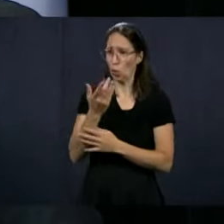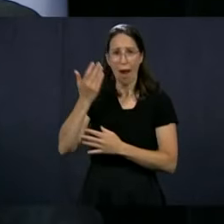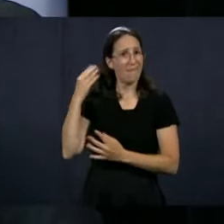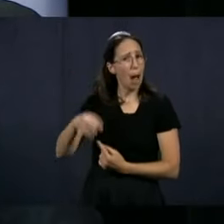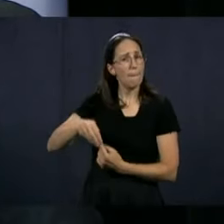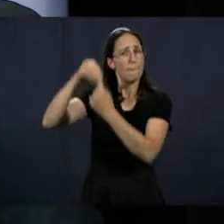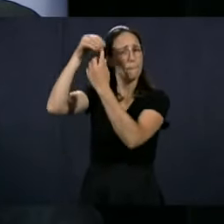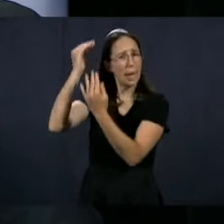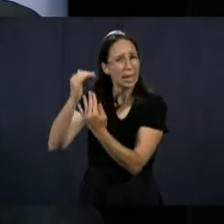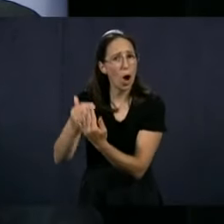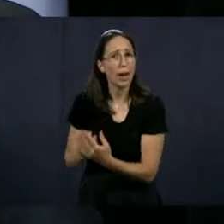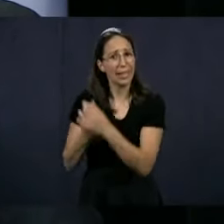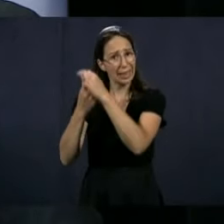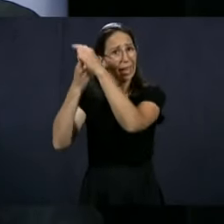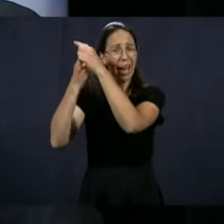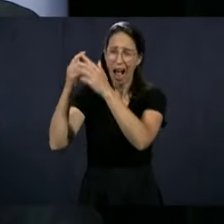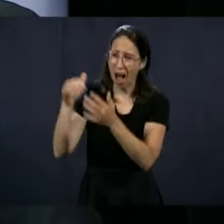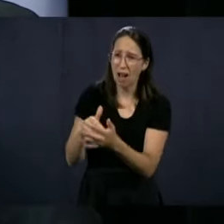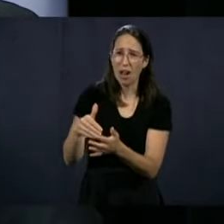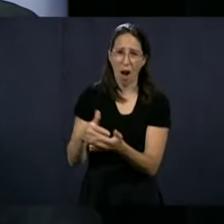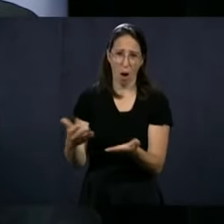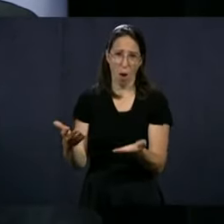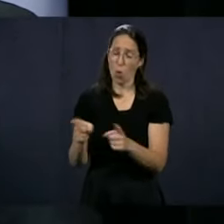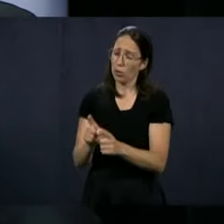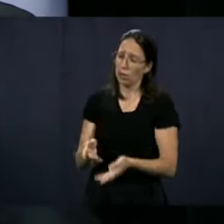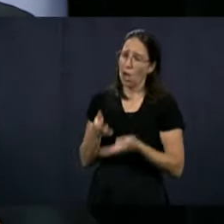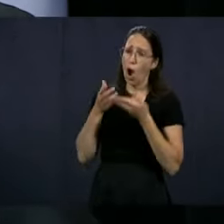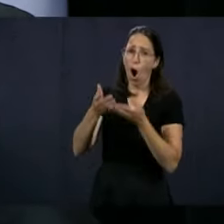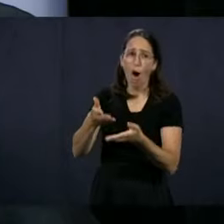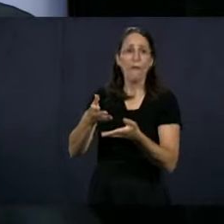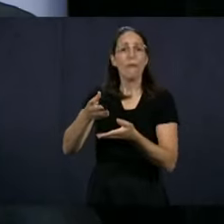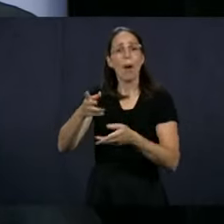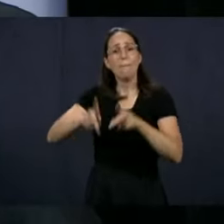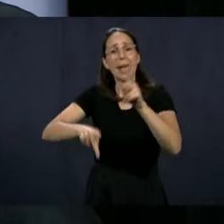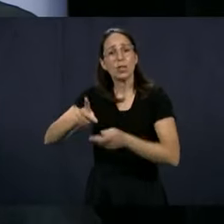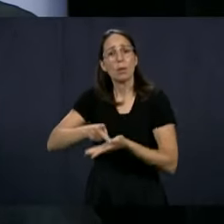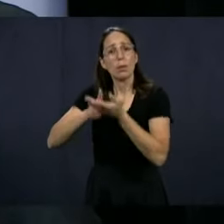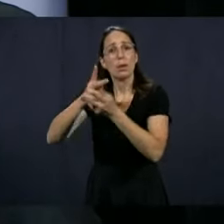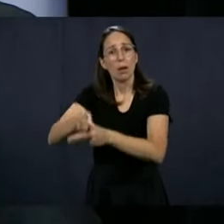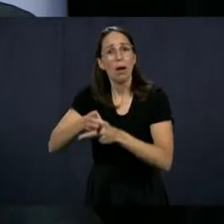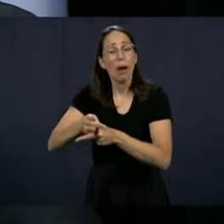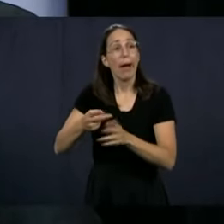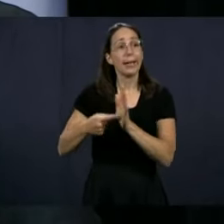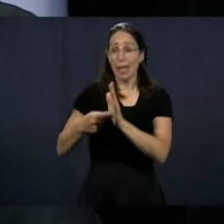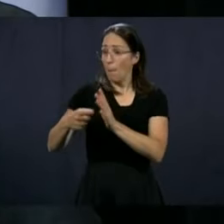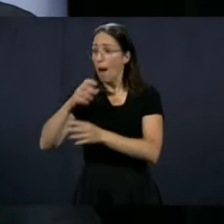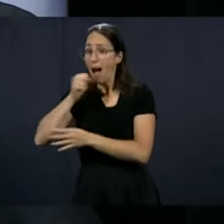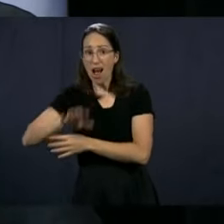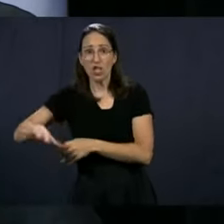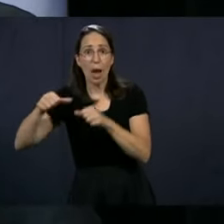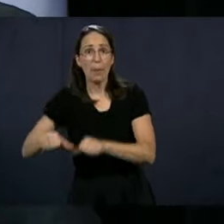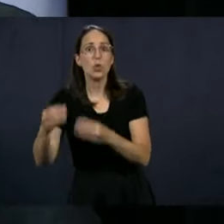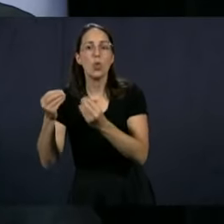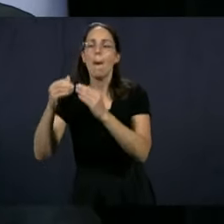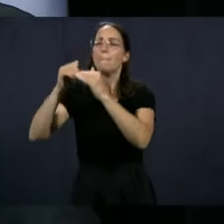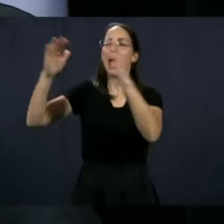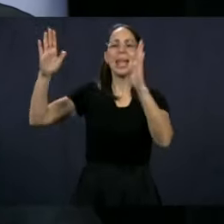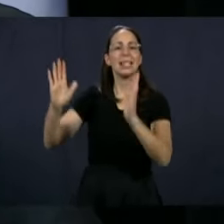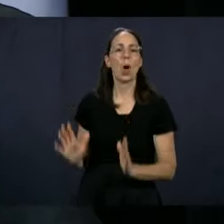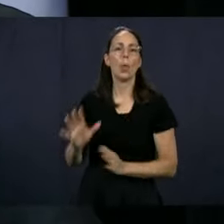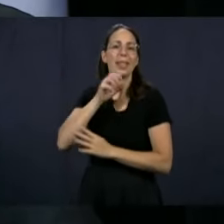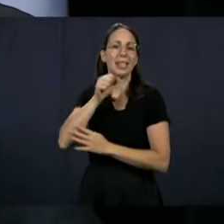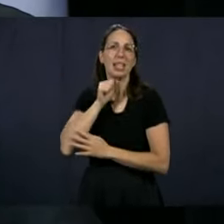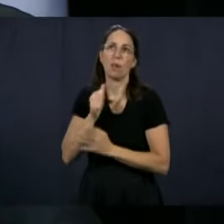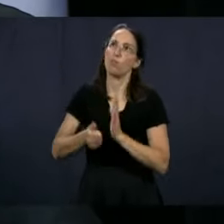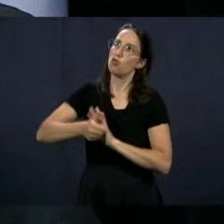in our priorities, and it remains so. And also, to offer an environment with the homes for the elderly,